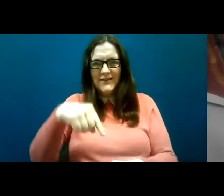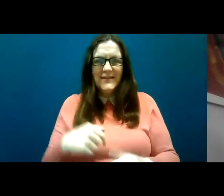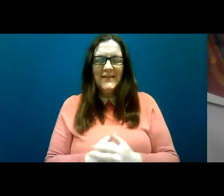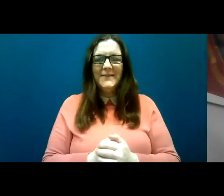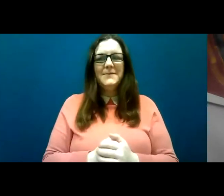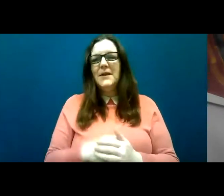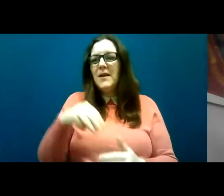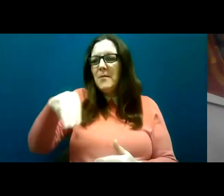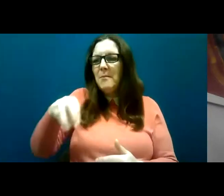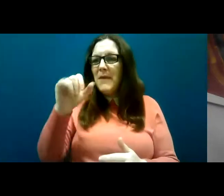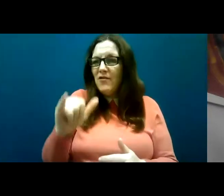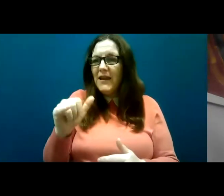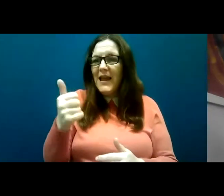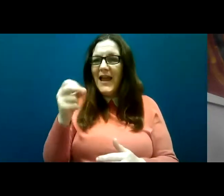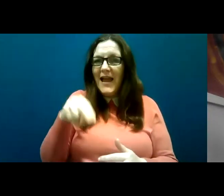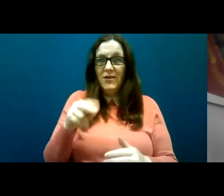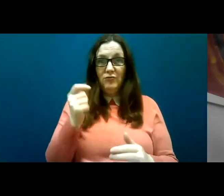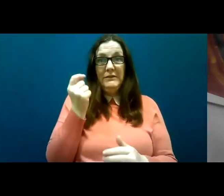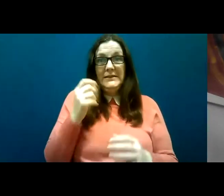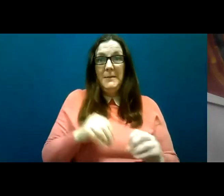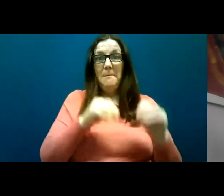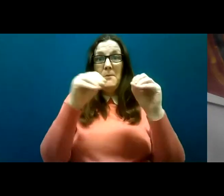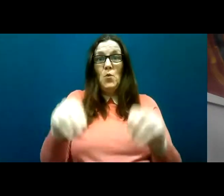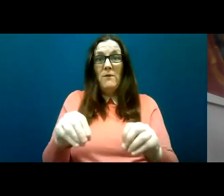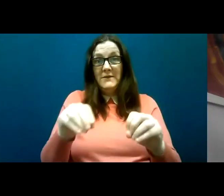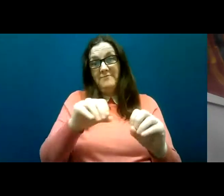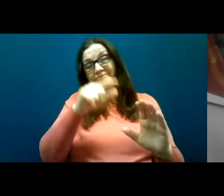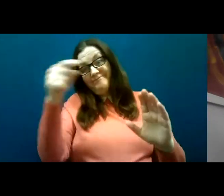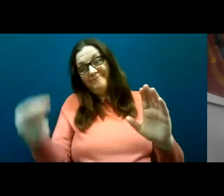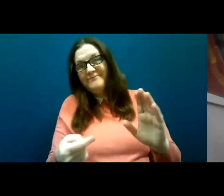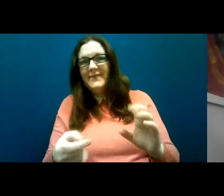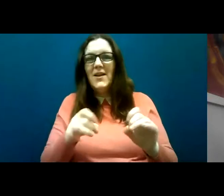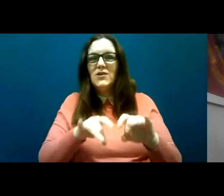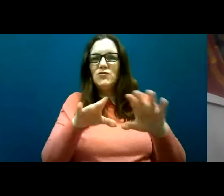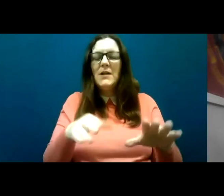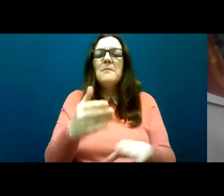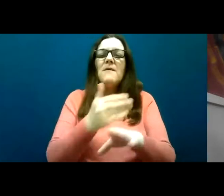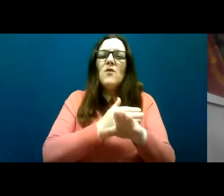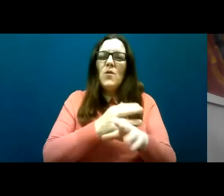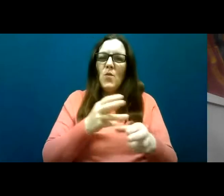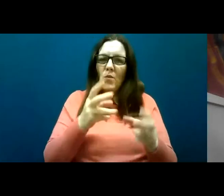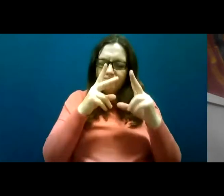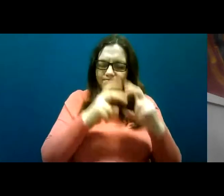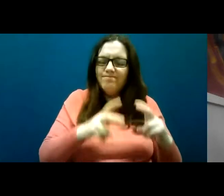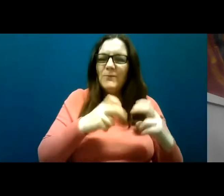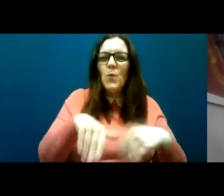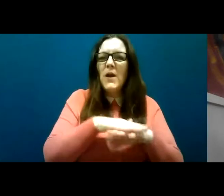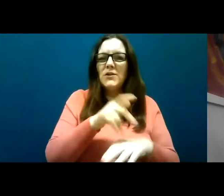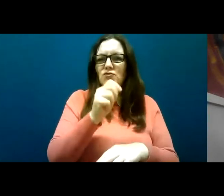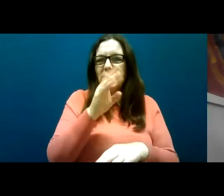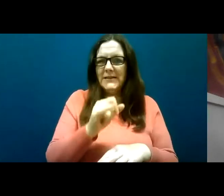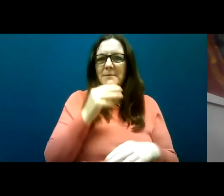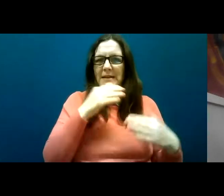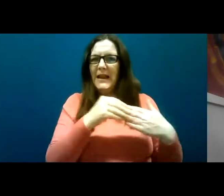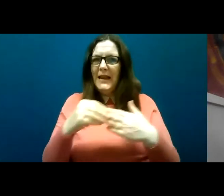Mary-Anne recently moved to Australia, but she had been working in Trinity prior to that and is the principal investigator on the Trinity